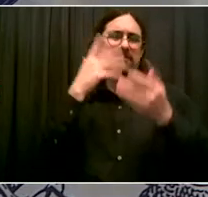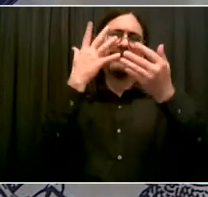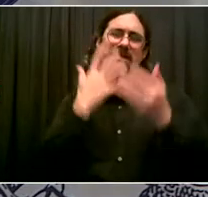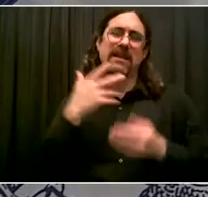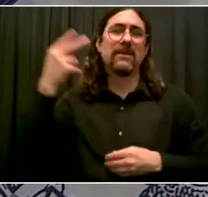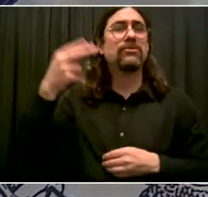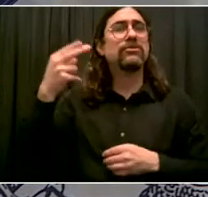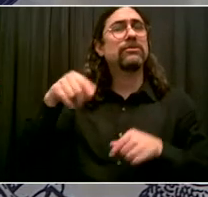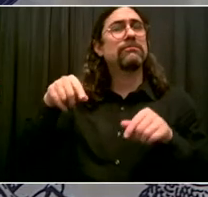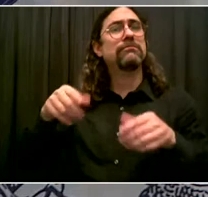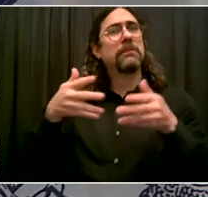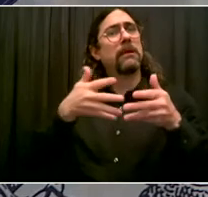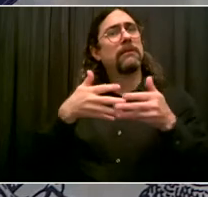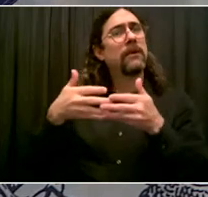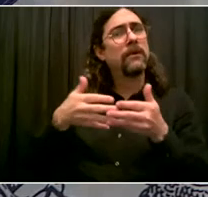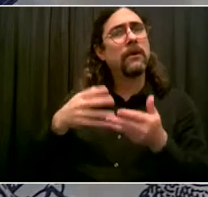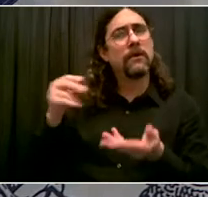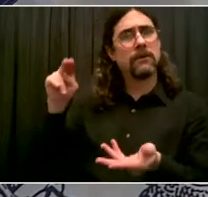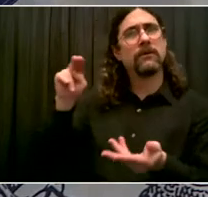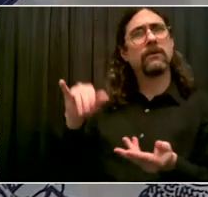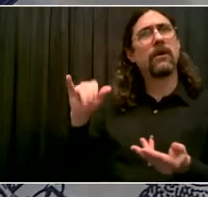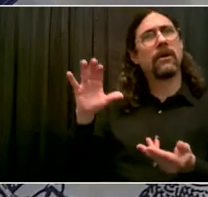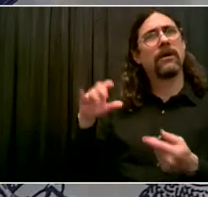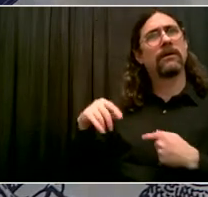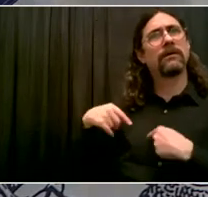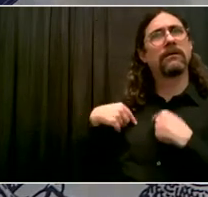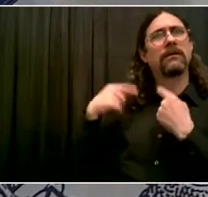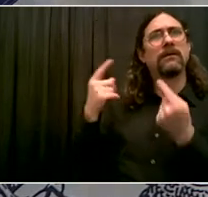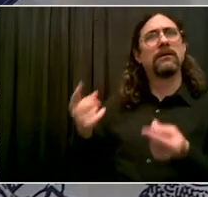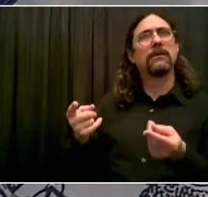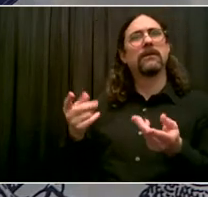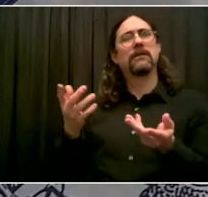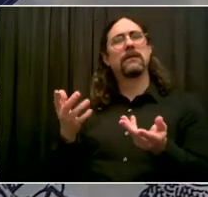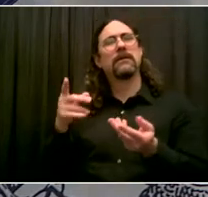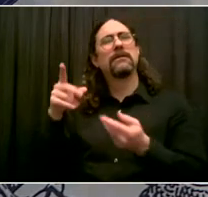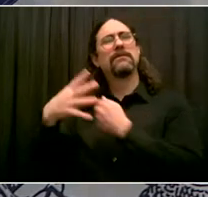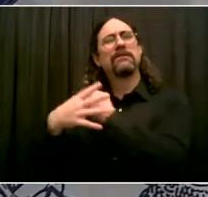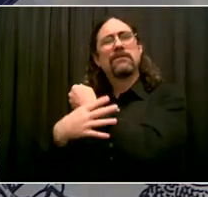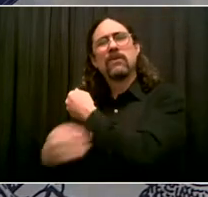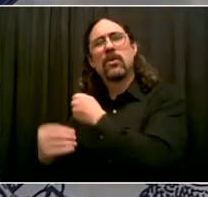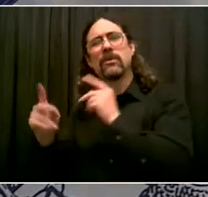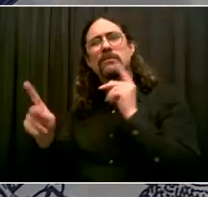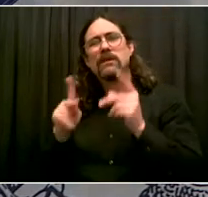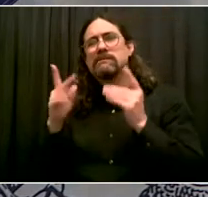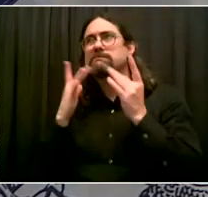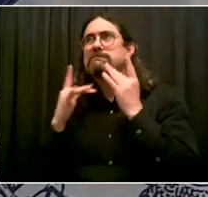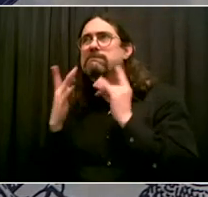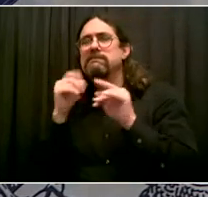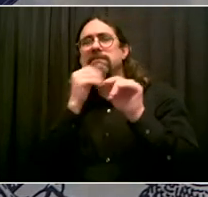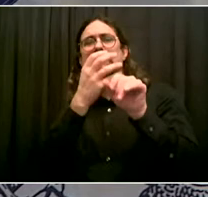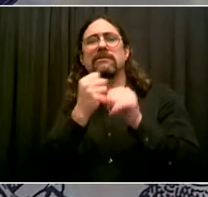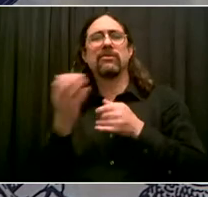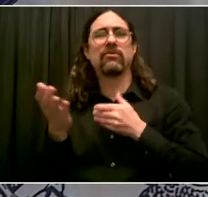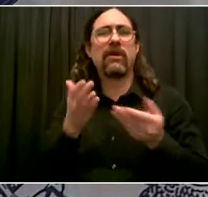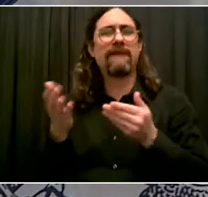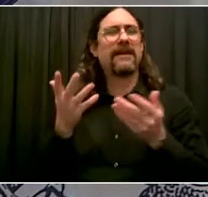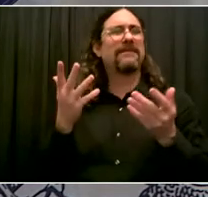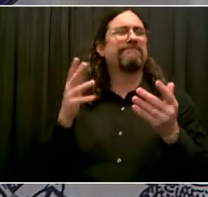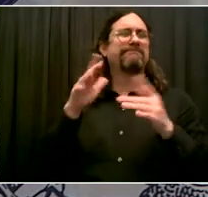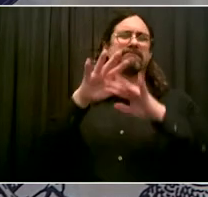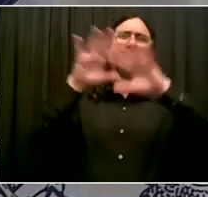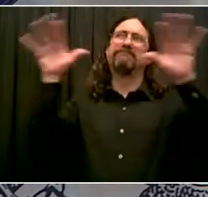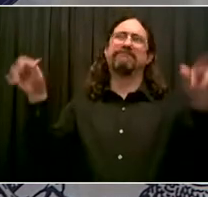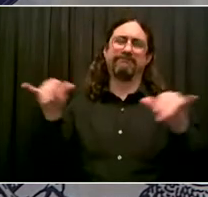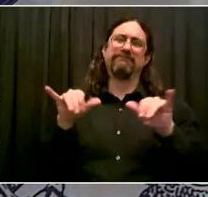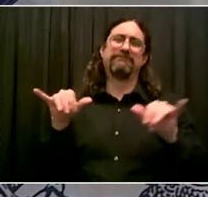But I have to look at the progress that this city has made and say that needs to be put in context, too. We're obviously